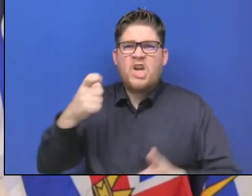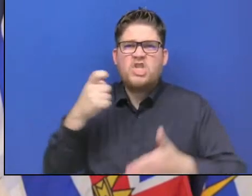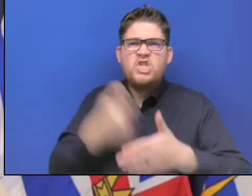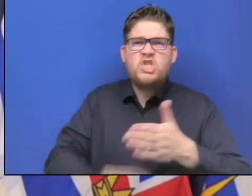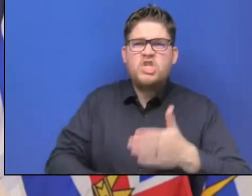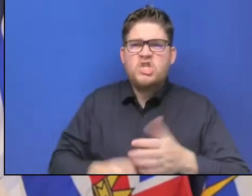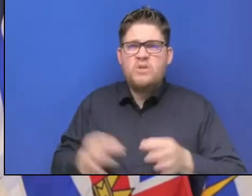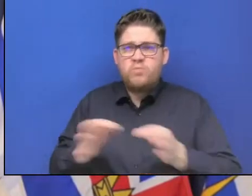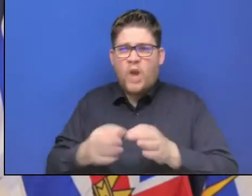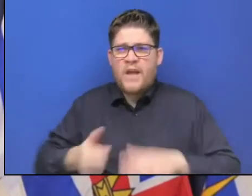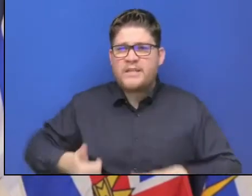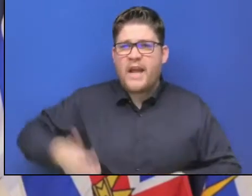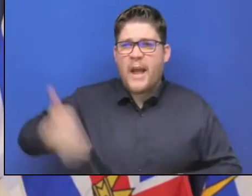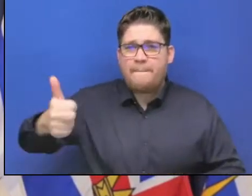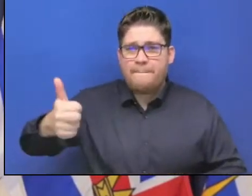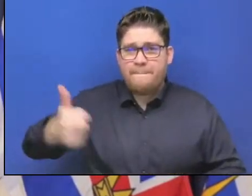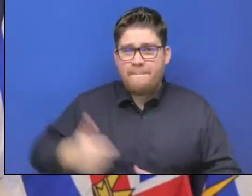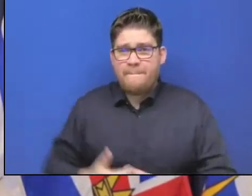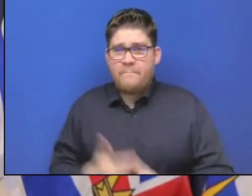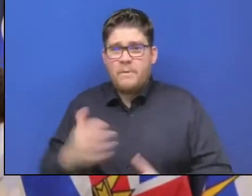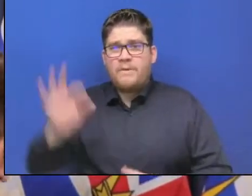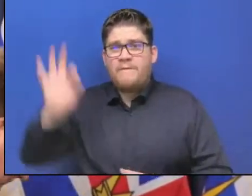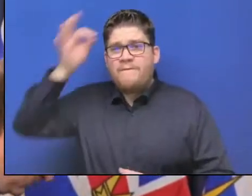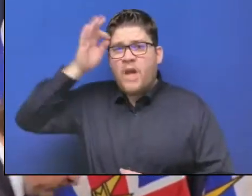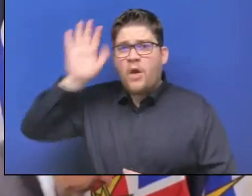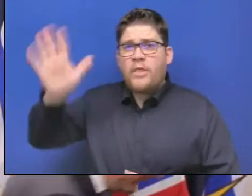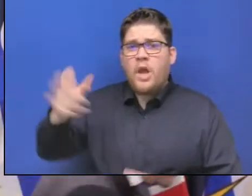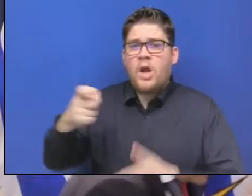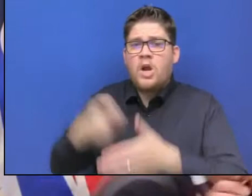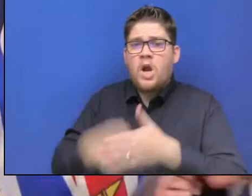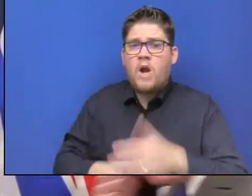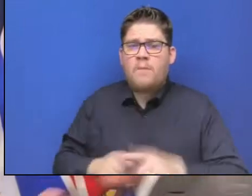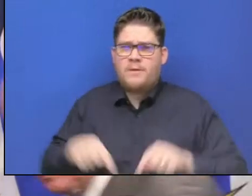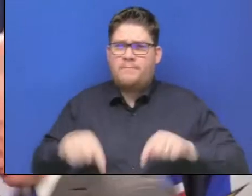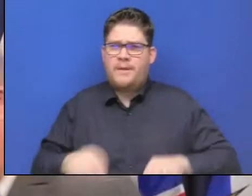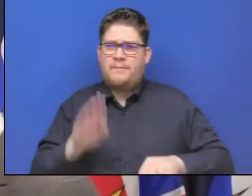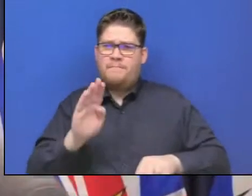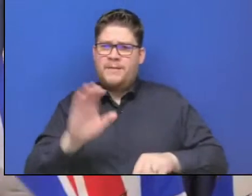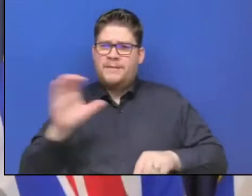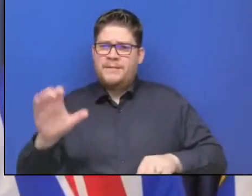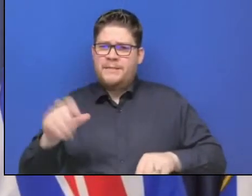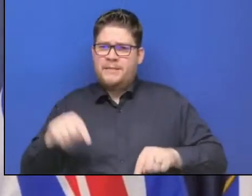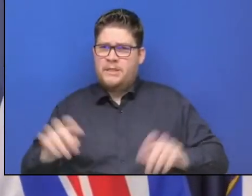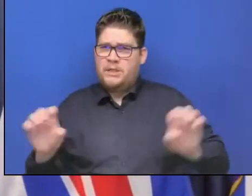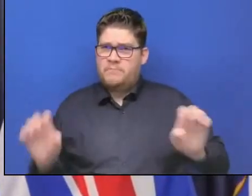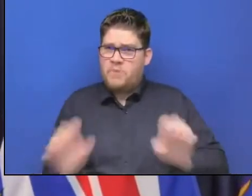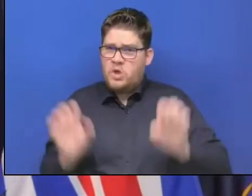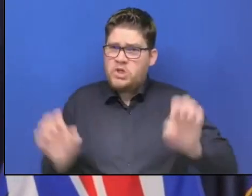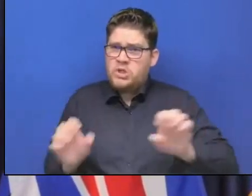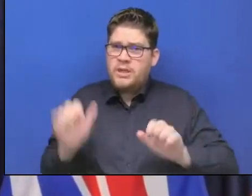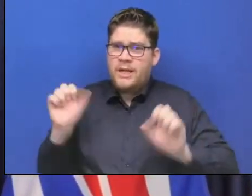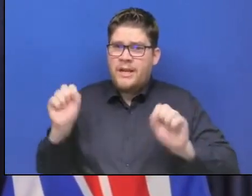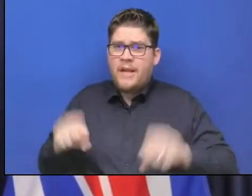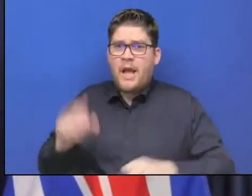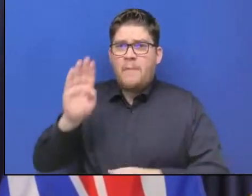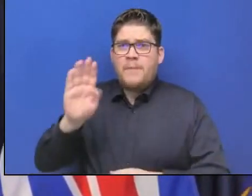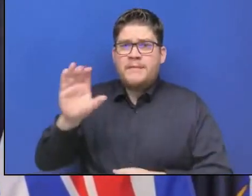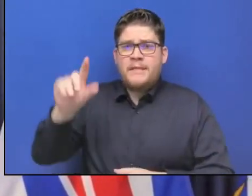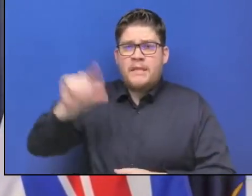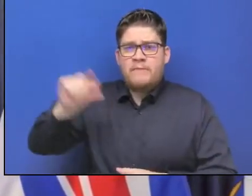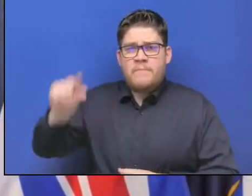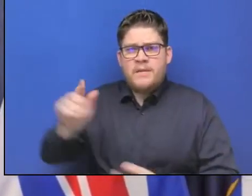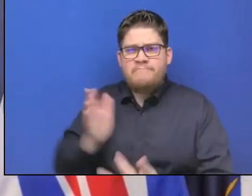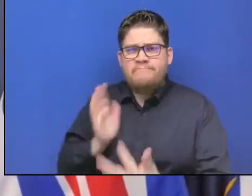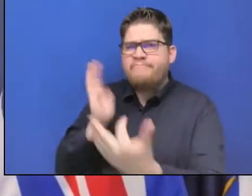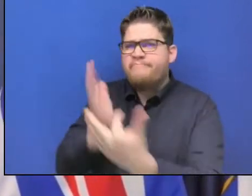state of emergency in place, could the province do anything if it did determine that there was prices going up